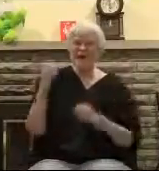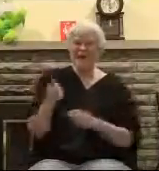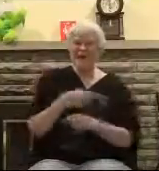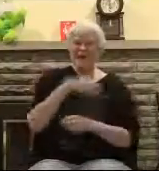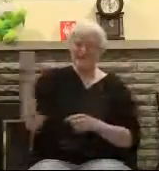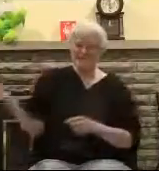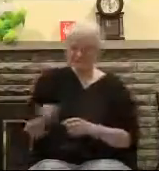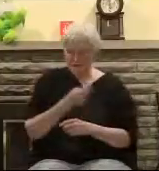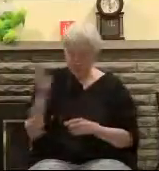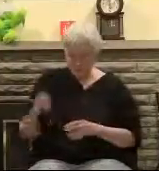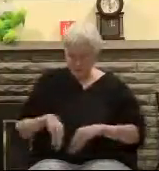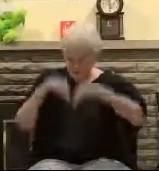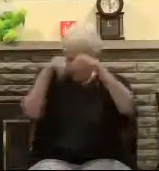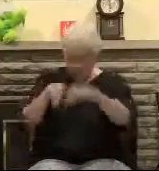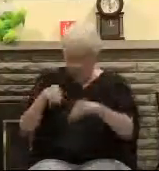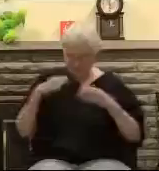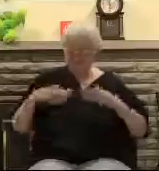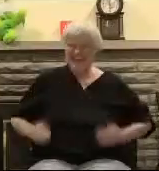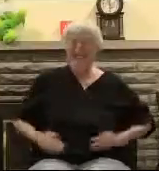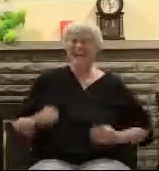dared try to put a dead body in that tomb.